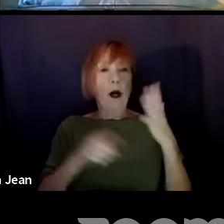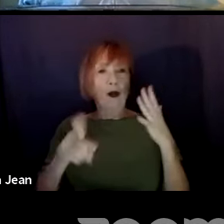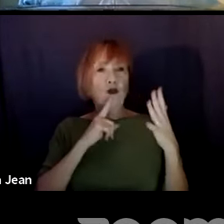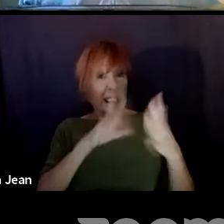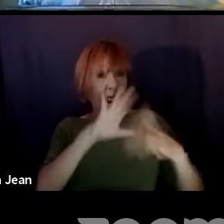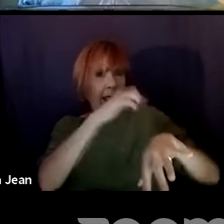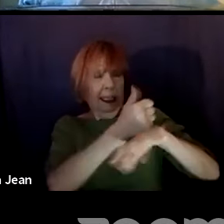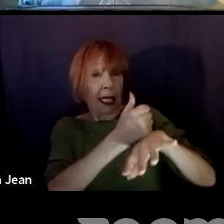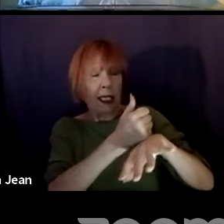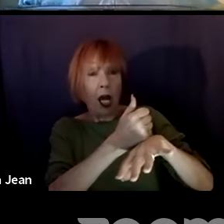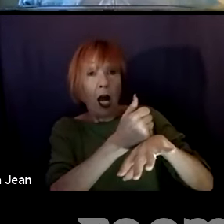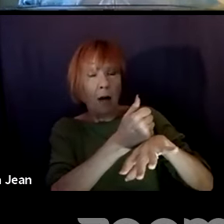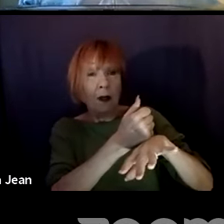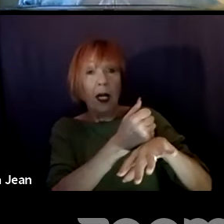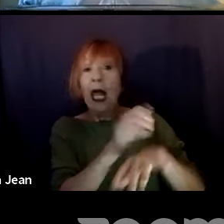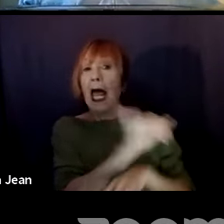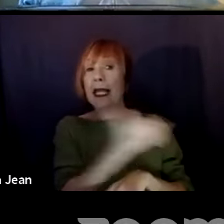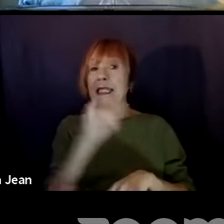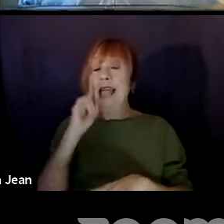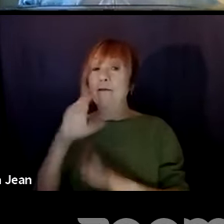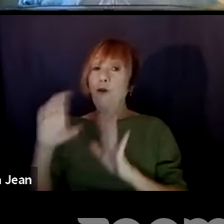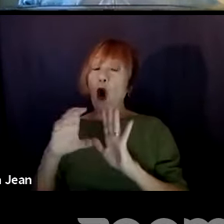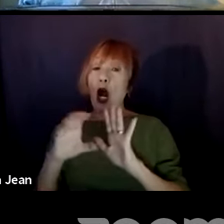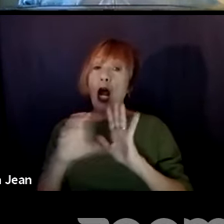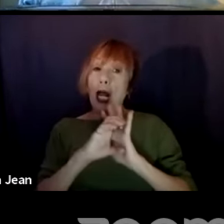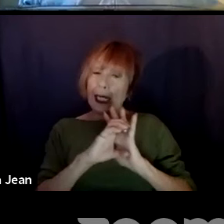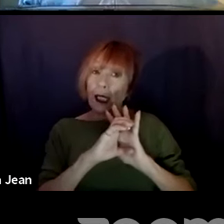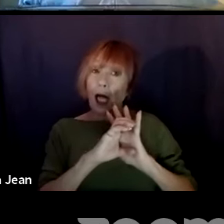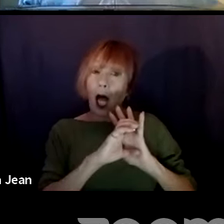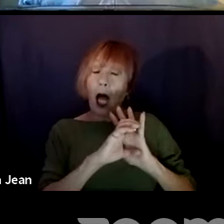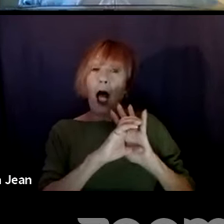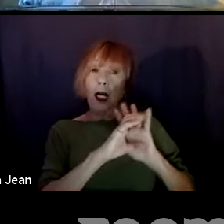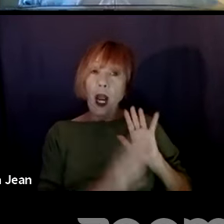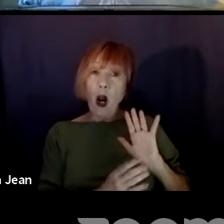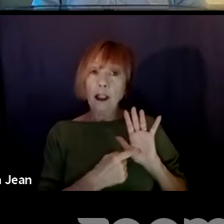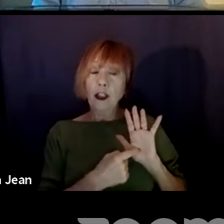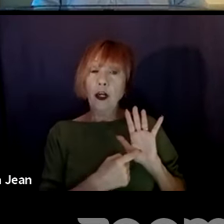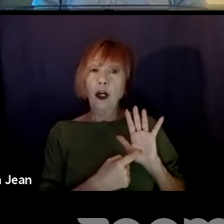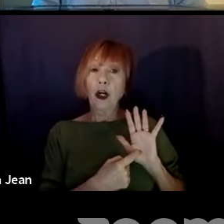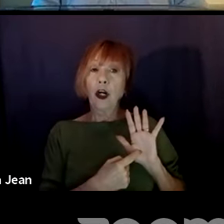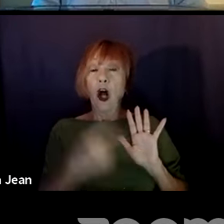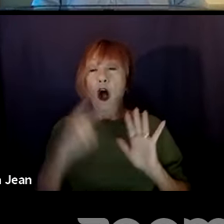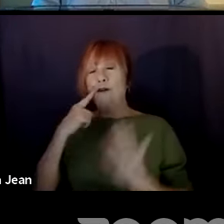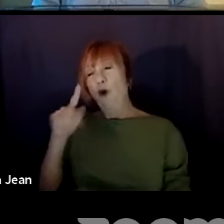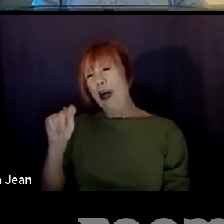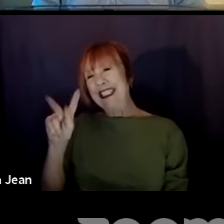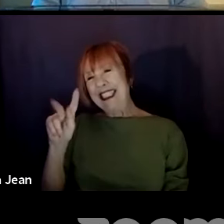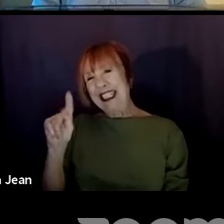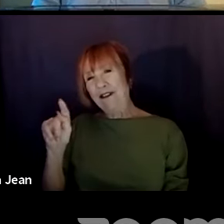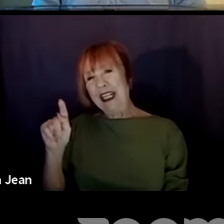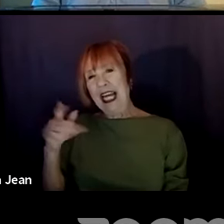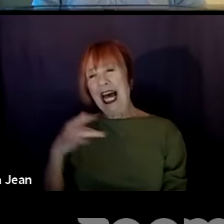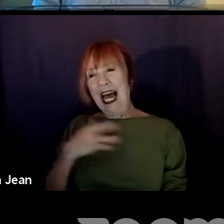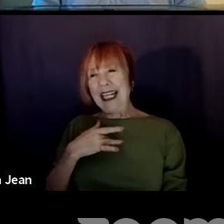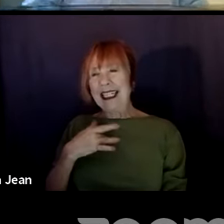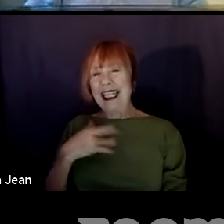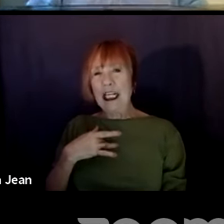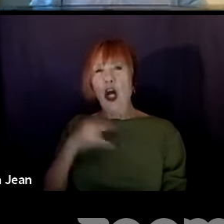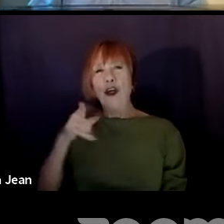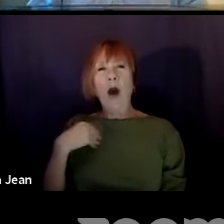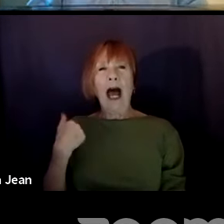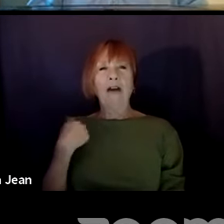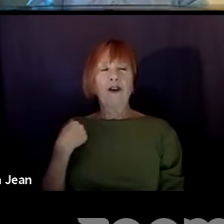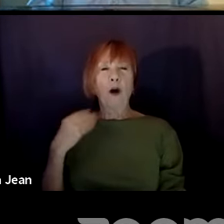setting up. The same thing for a character. I mean, for TV, I find, like, you have a little bit